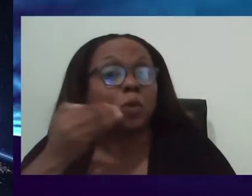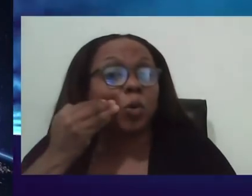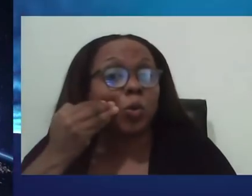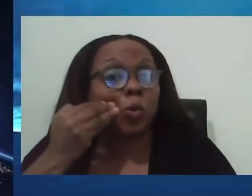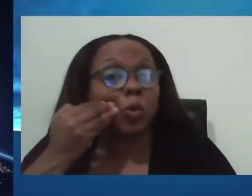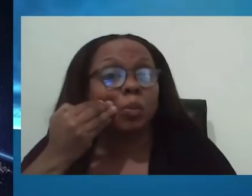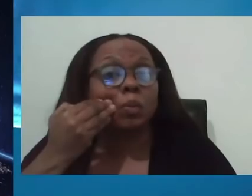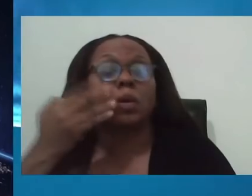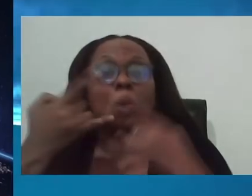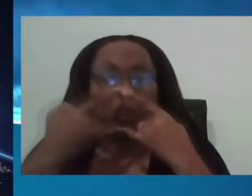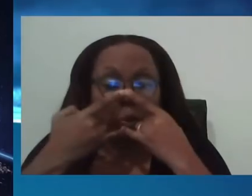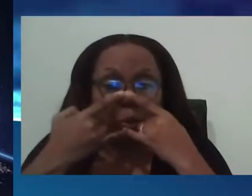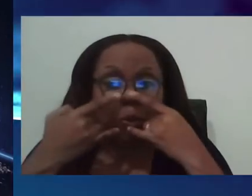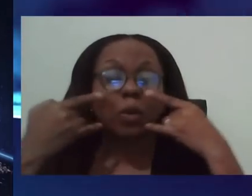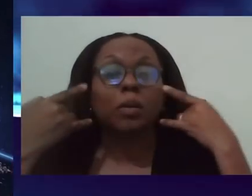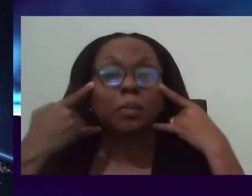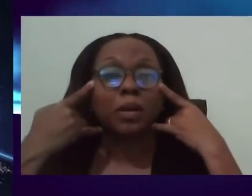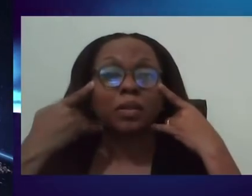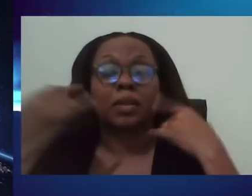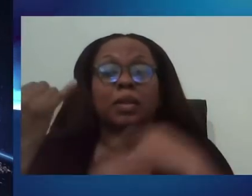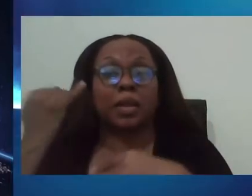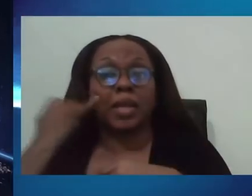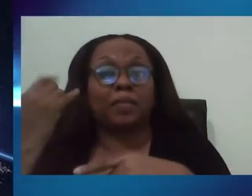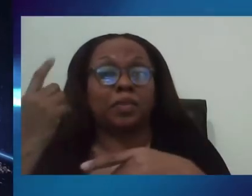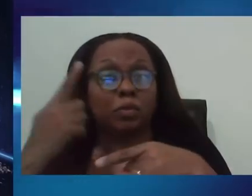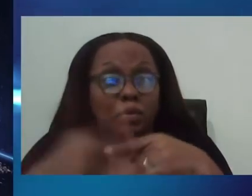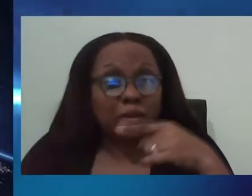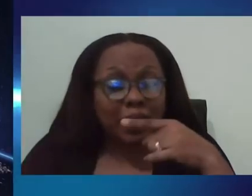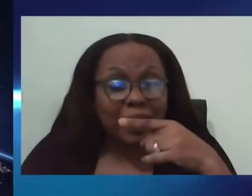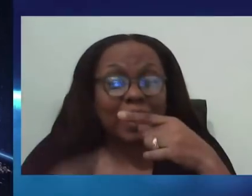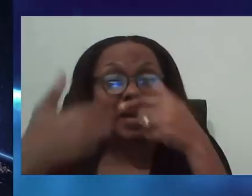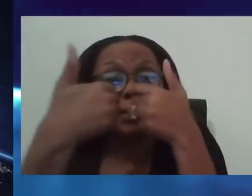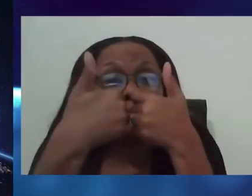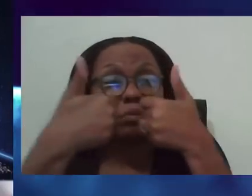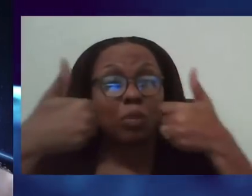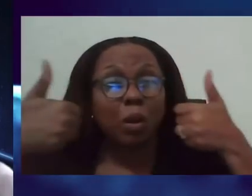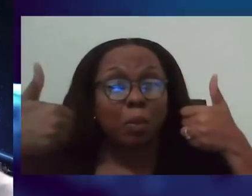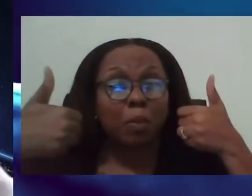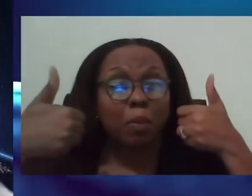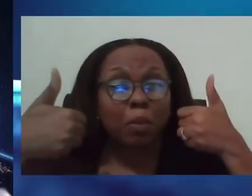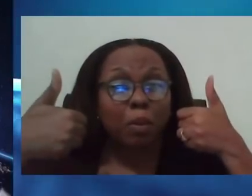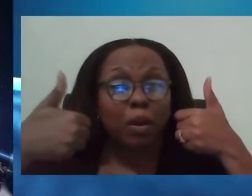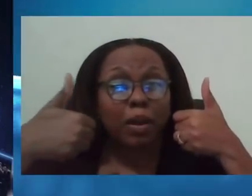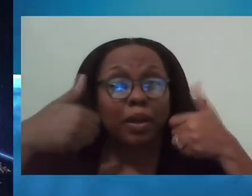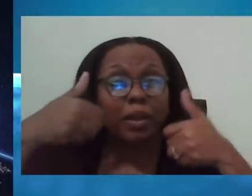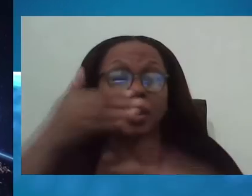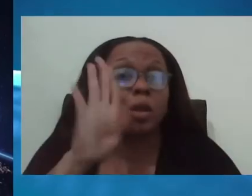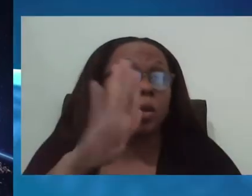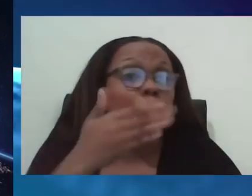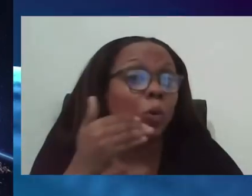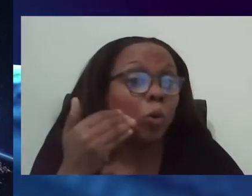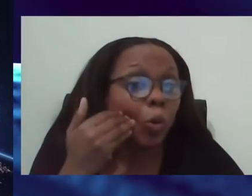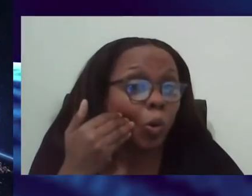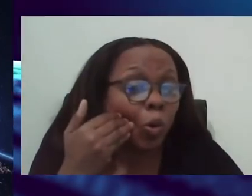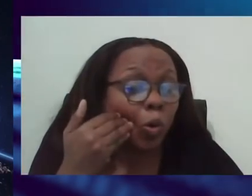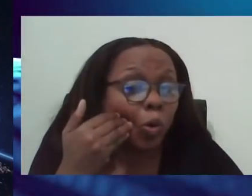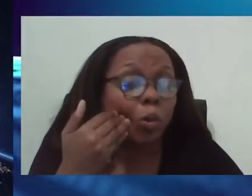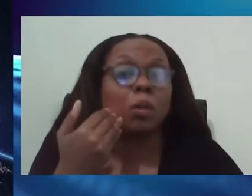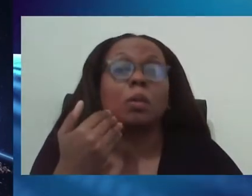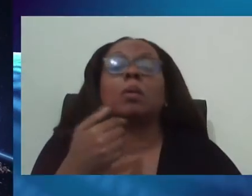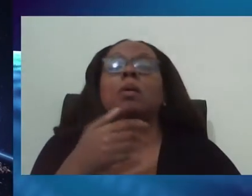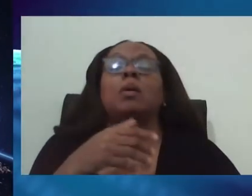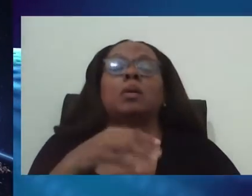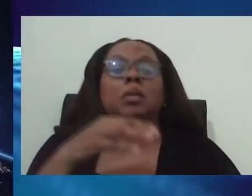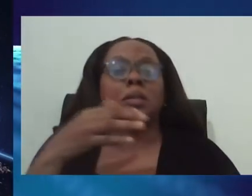they do not have the ability to social distance, physical distance of that six feet. Or if you're coming into interaction